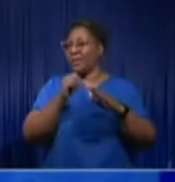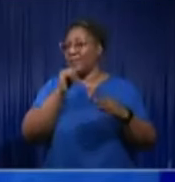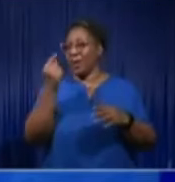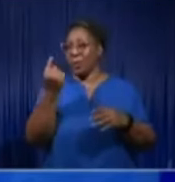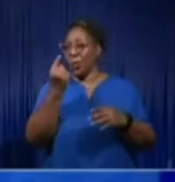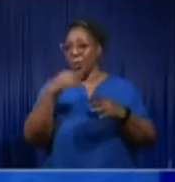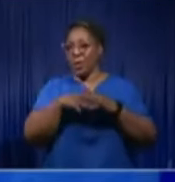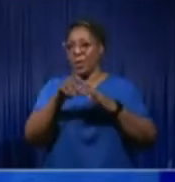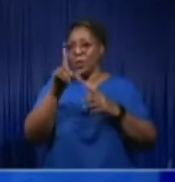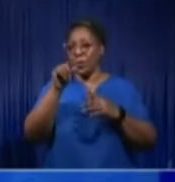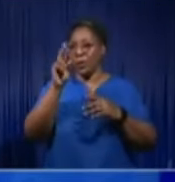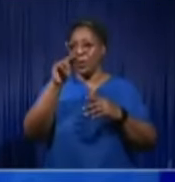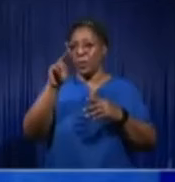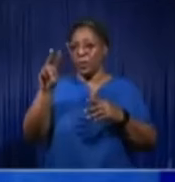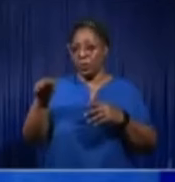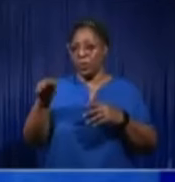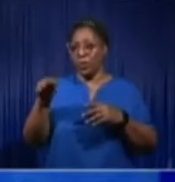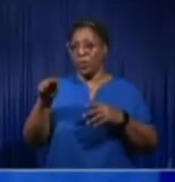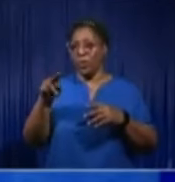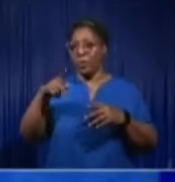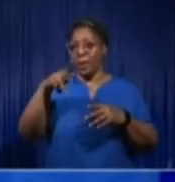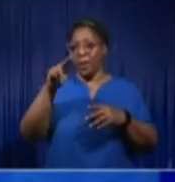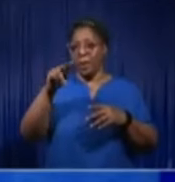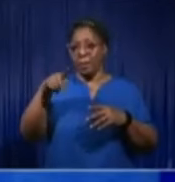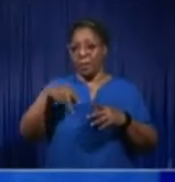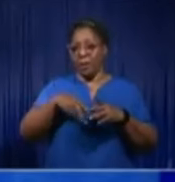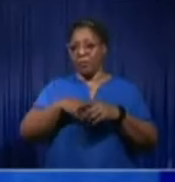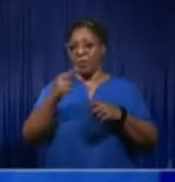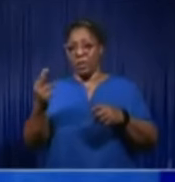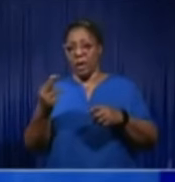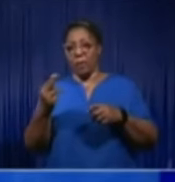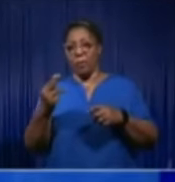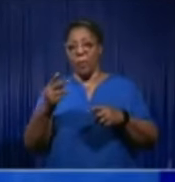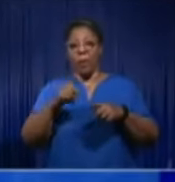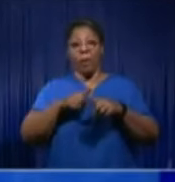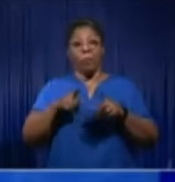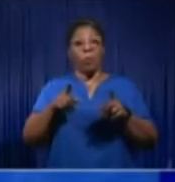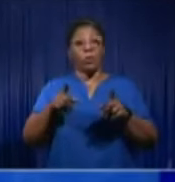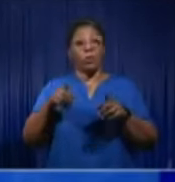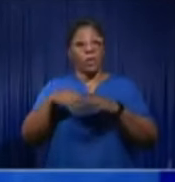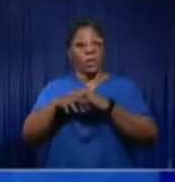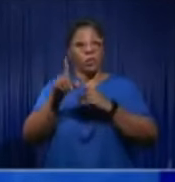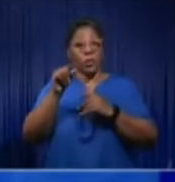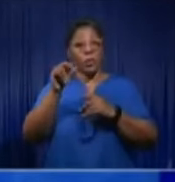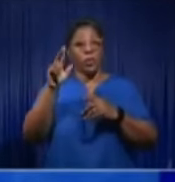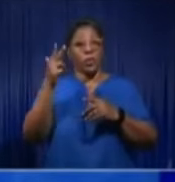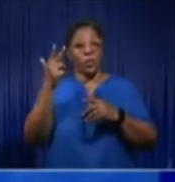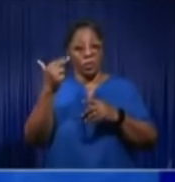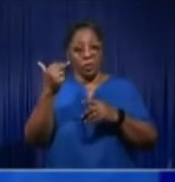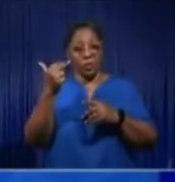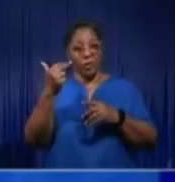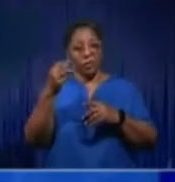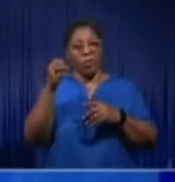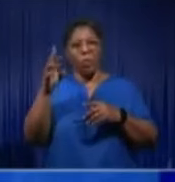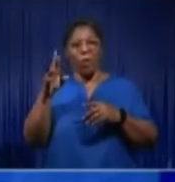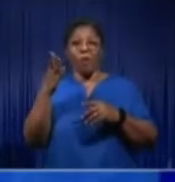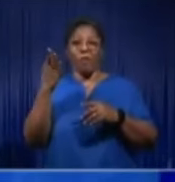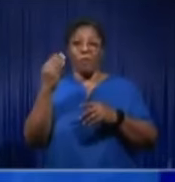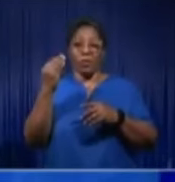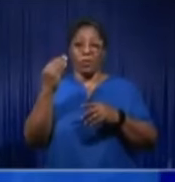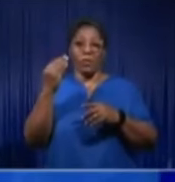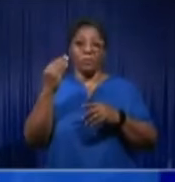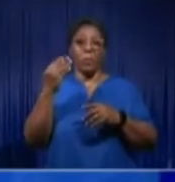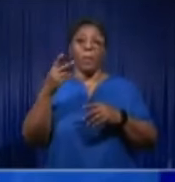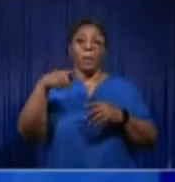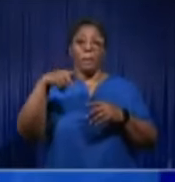the PNP resign from the building committee, but I believe it was in 2013 or 14, while the People's National Party's administration was in